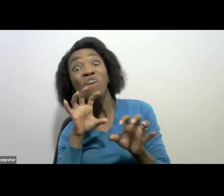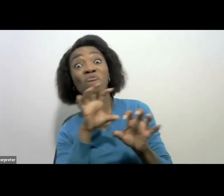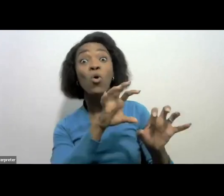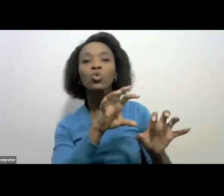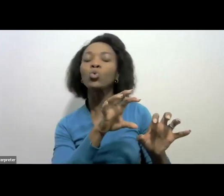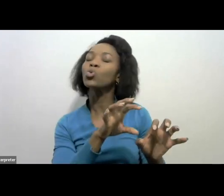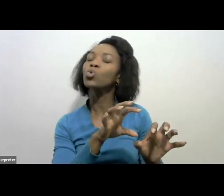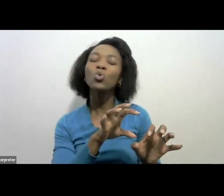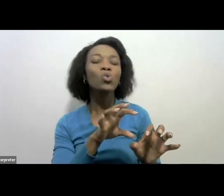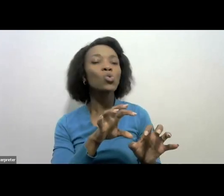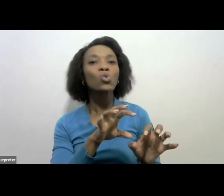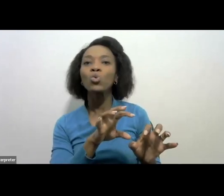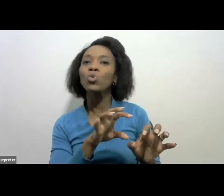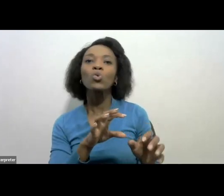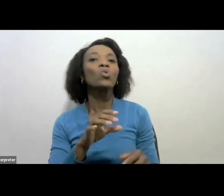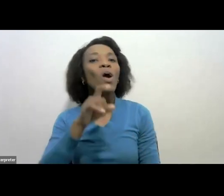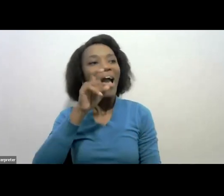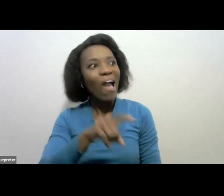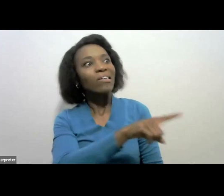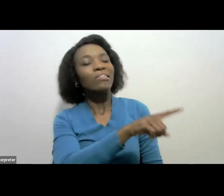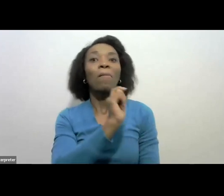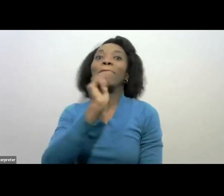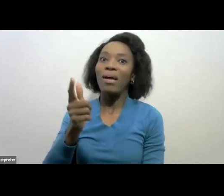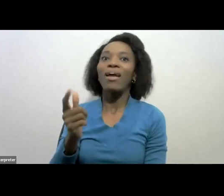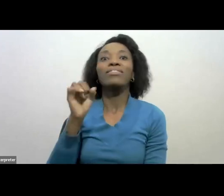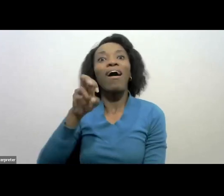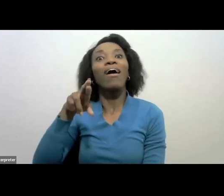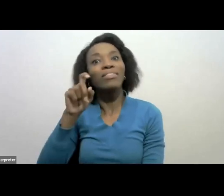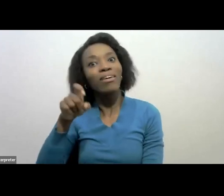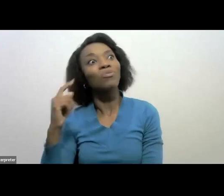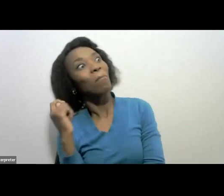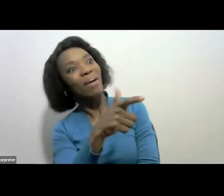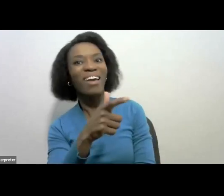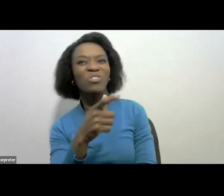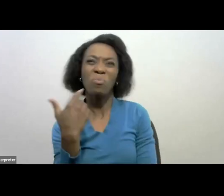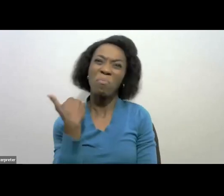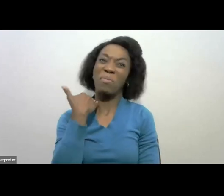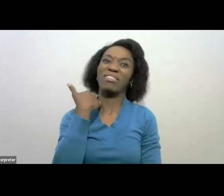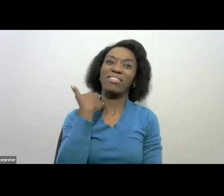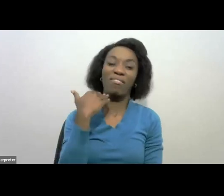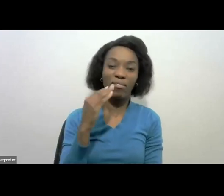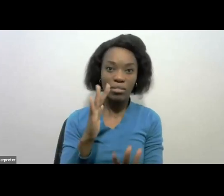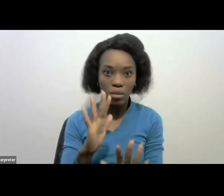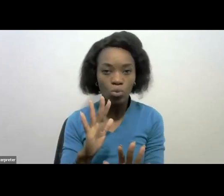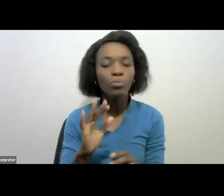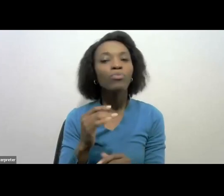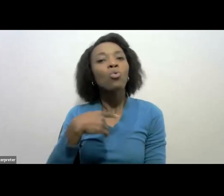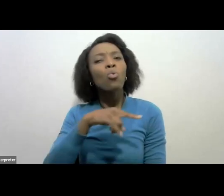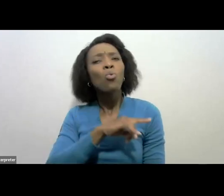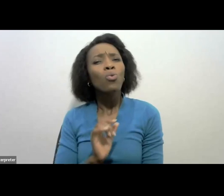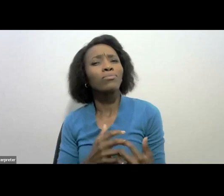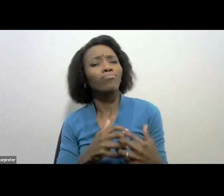to both sides, to the taxpayer and also to SARS. But how do we want to create this voluntary compliance?